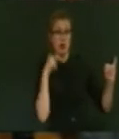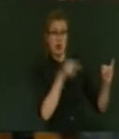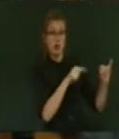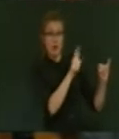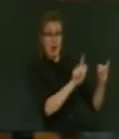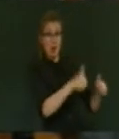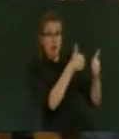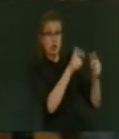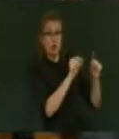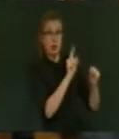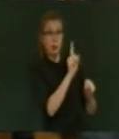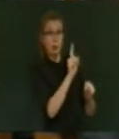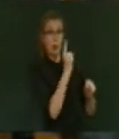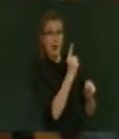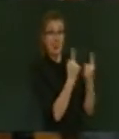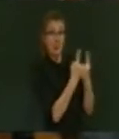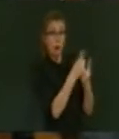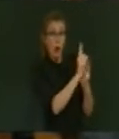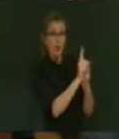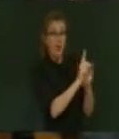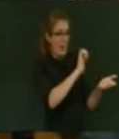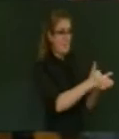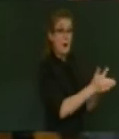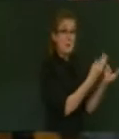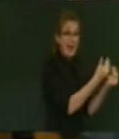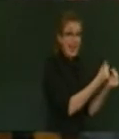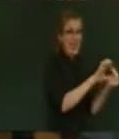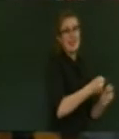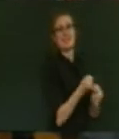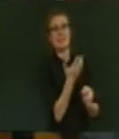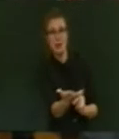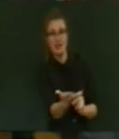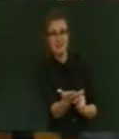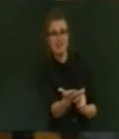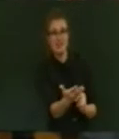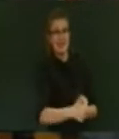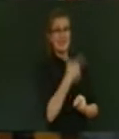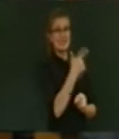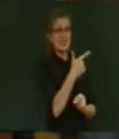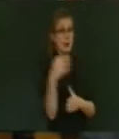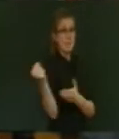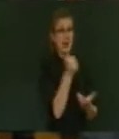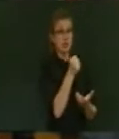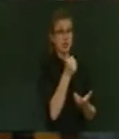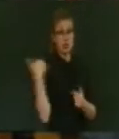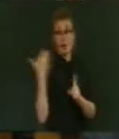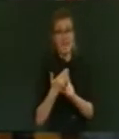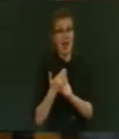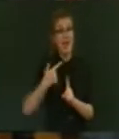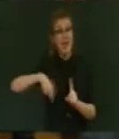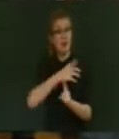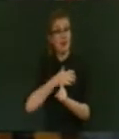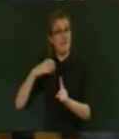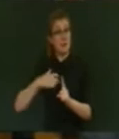OK? Print money and spend money. Seven budgets. This Government, on average, has spent